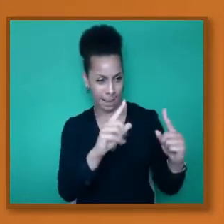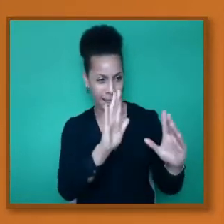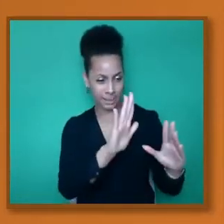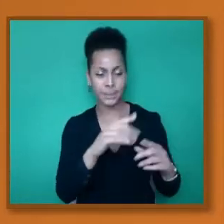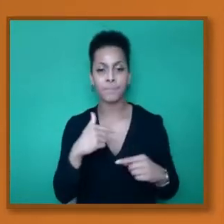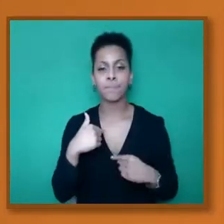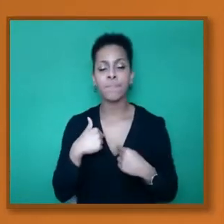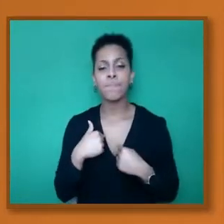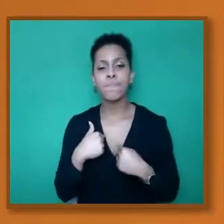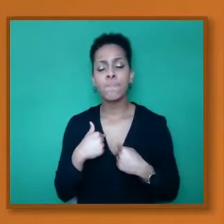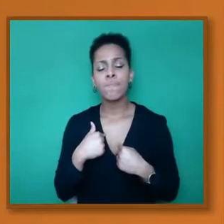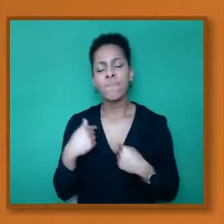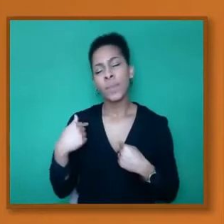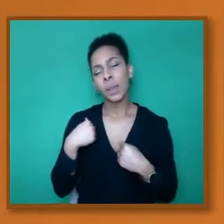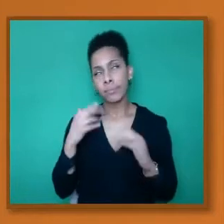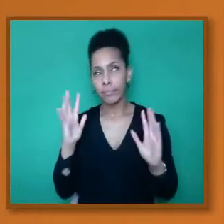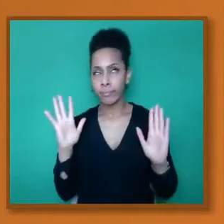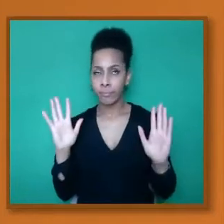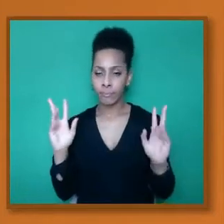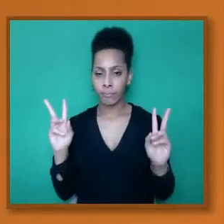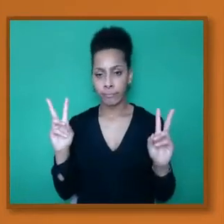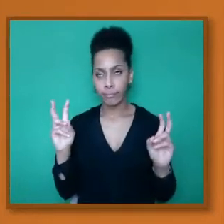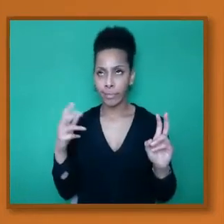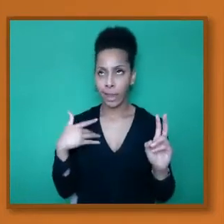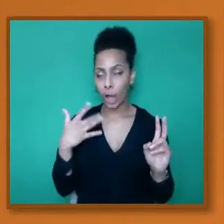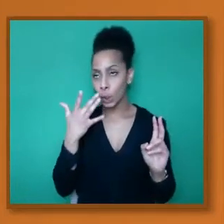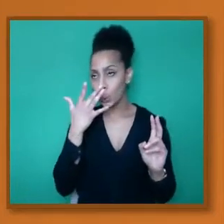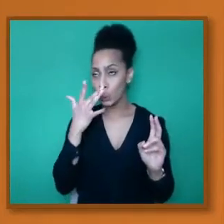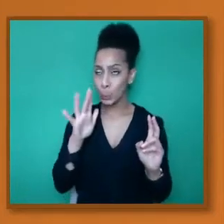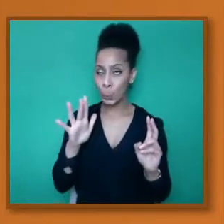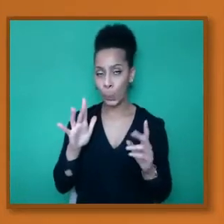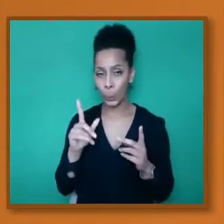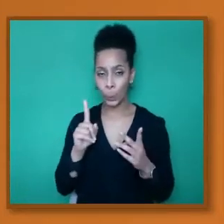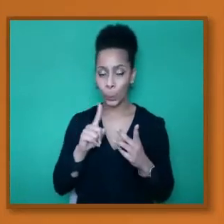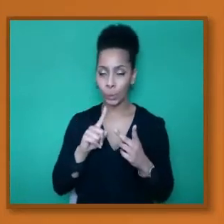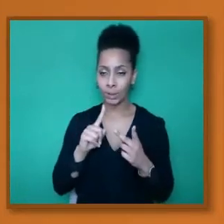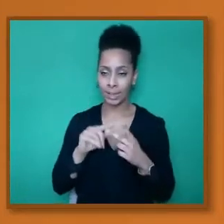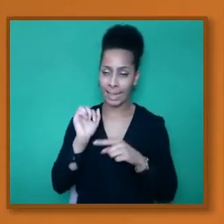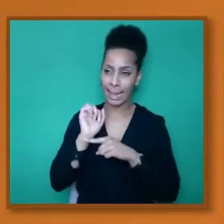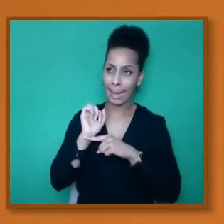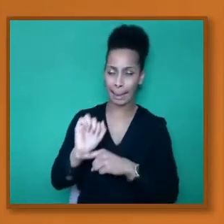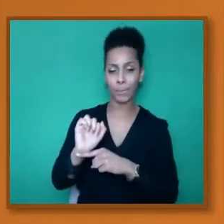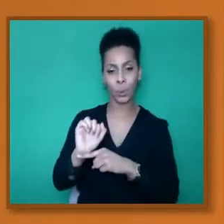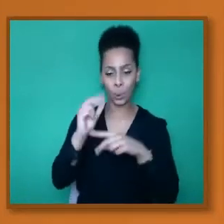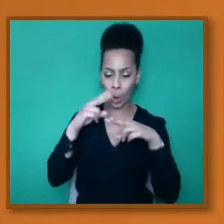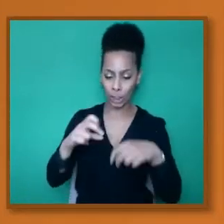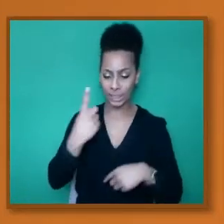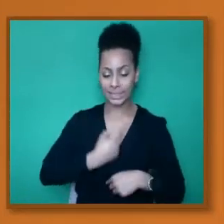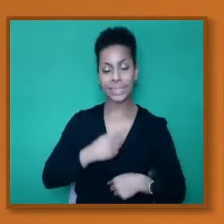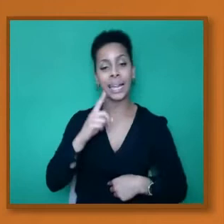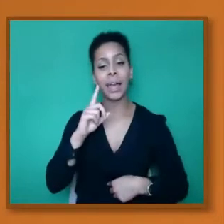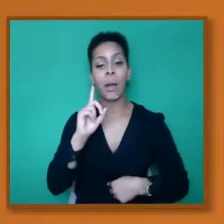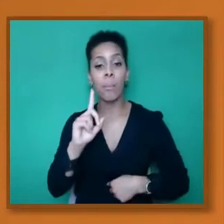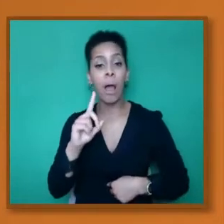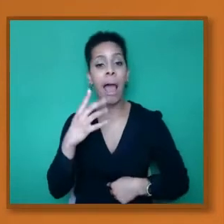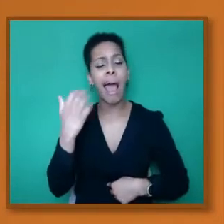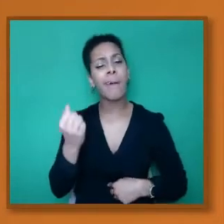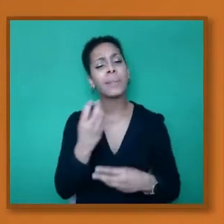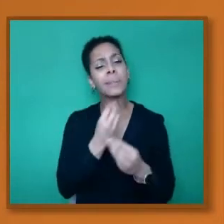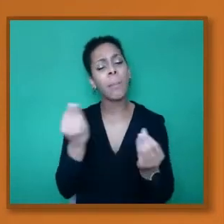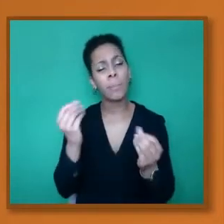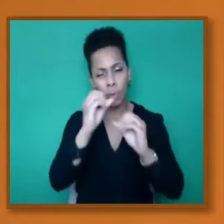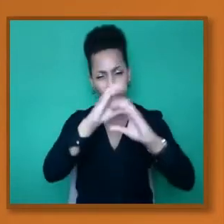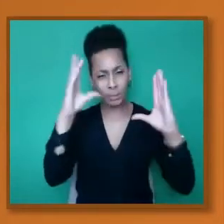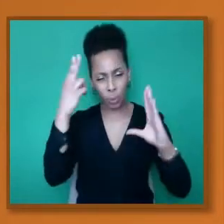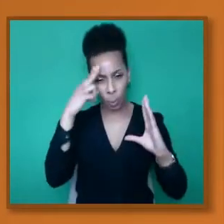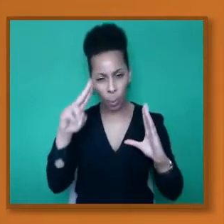-immunologist, Donald's the true immunologist, but there is this concept called immune surveillance, okay,